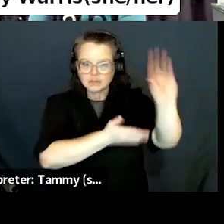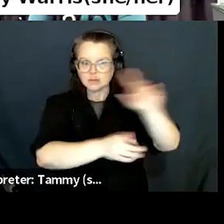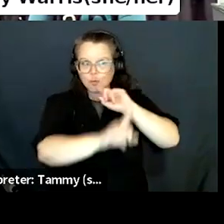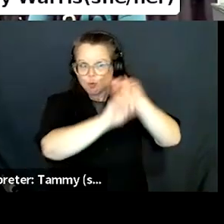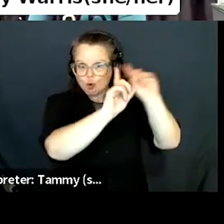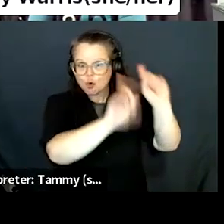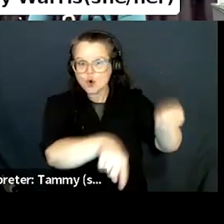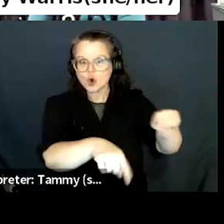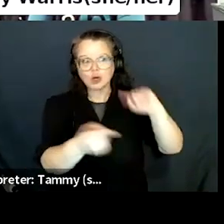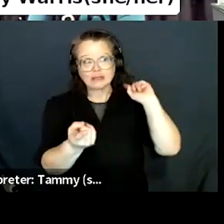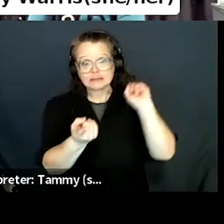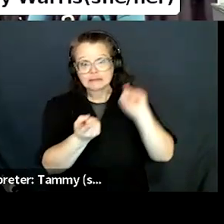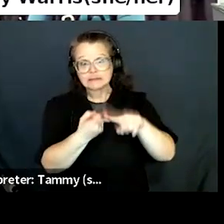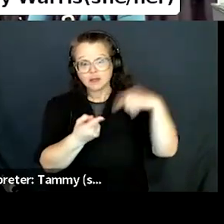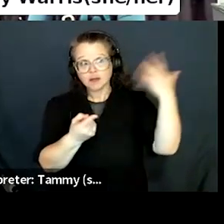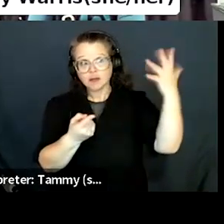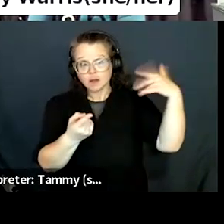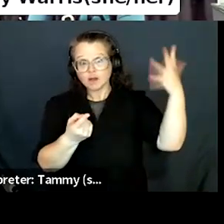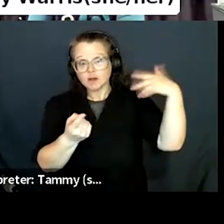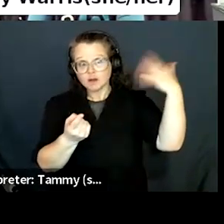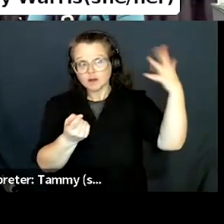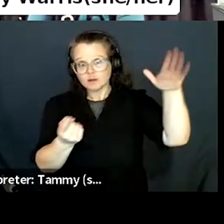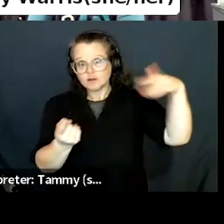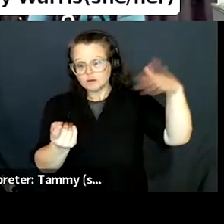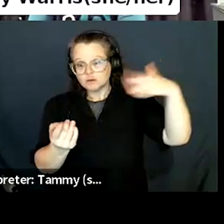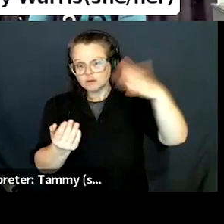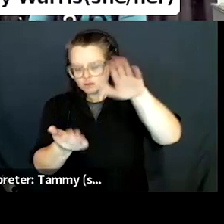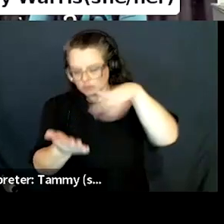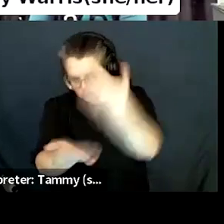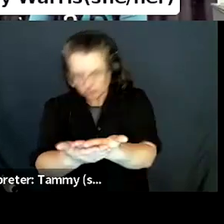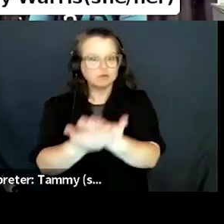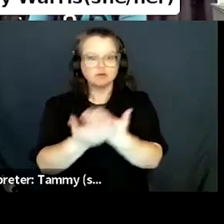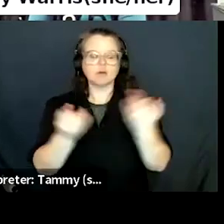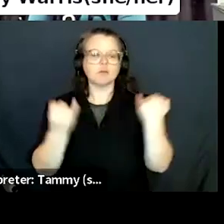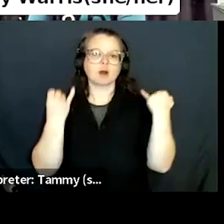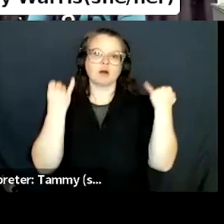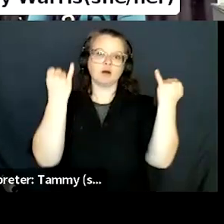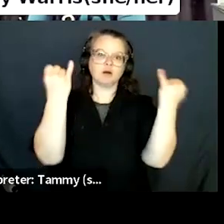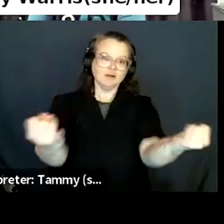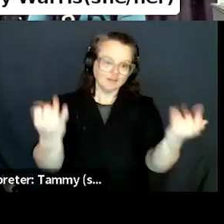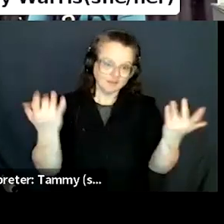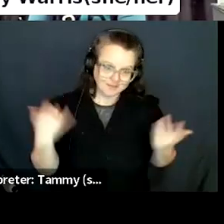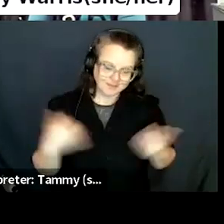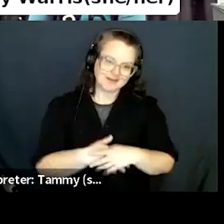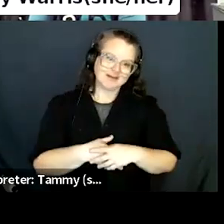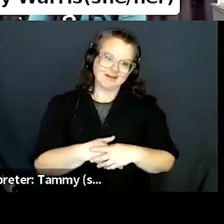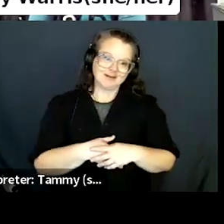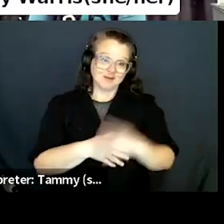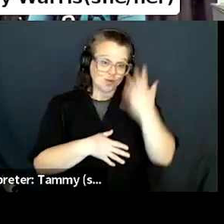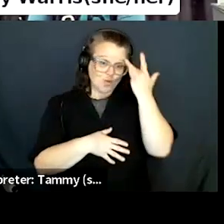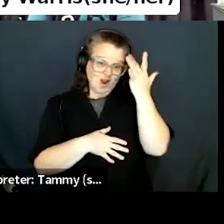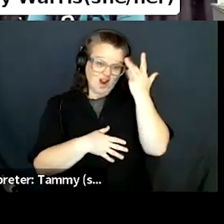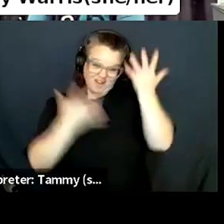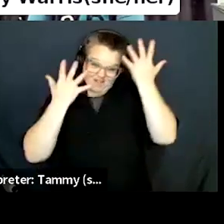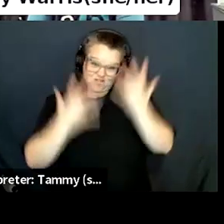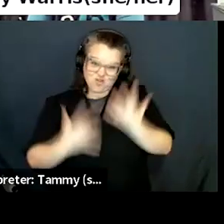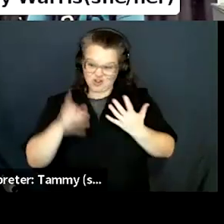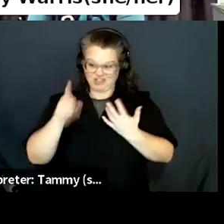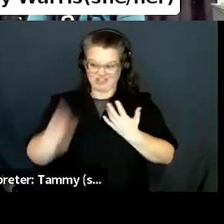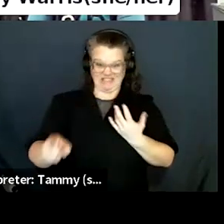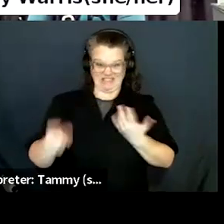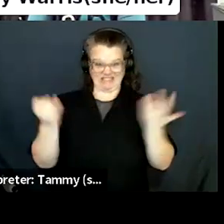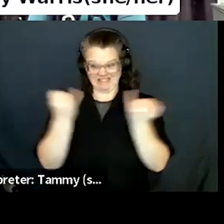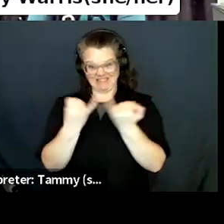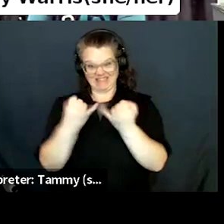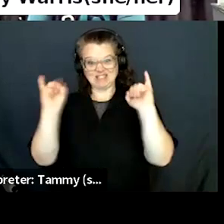patient. But for every customer we see in the store who is patient and wants to support us, there are many that we don't see